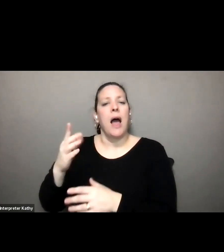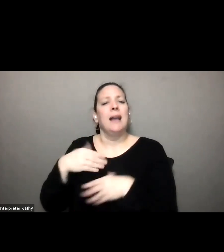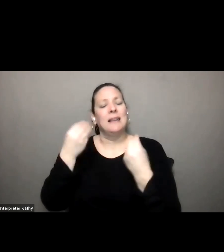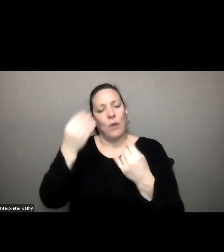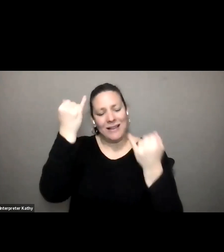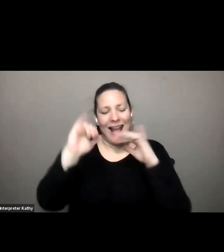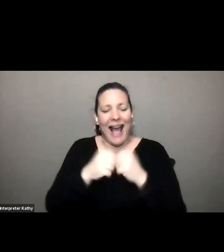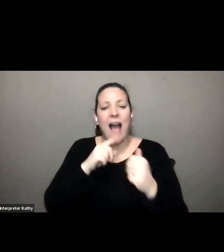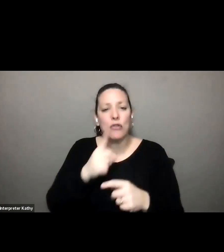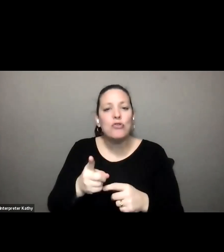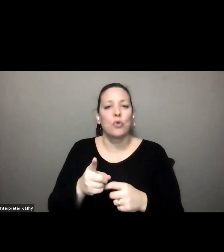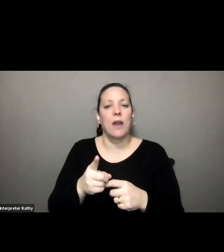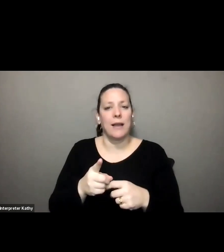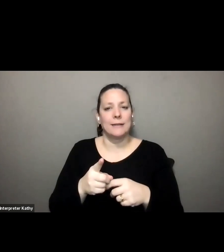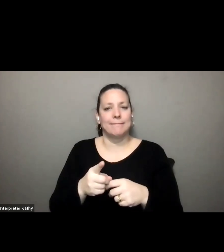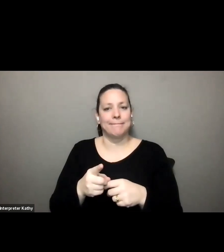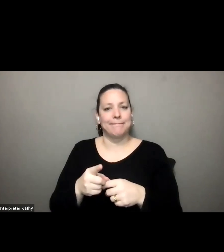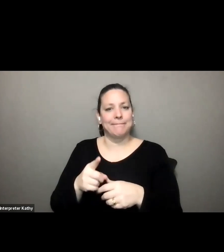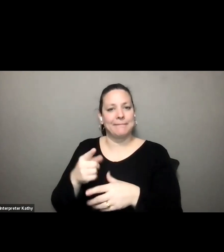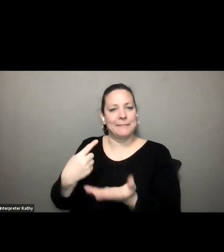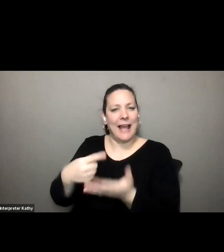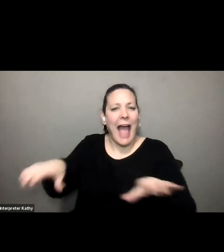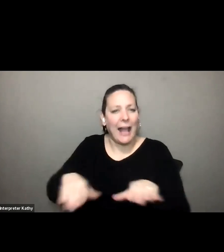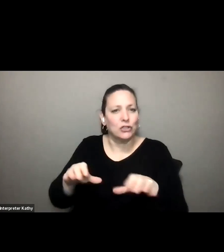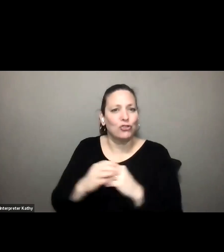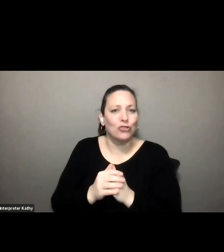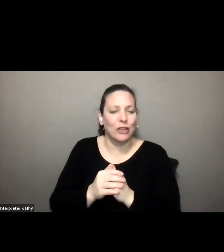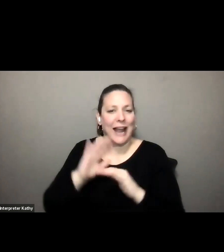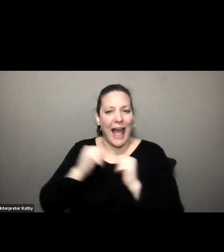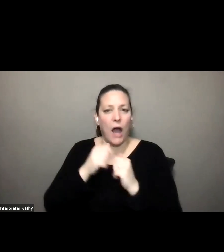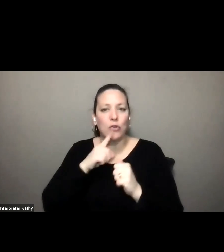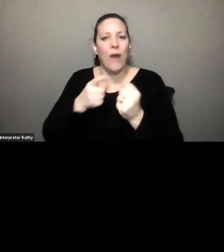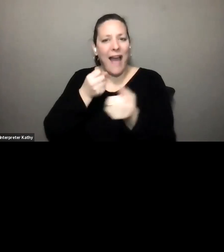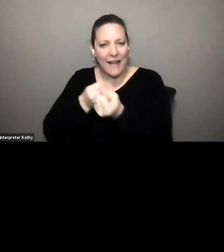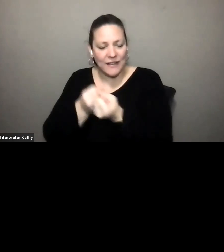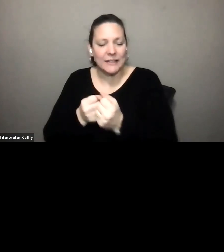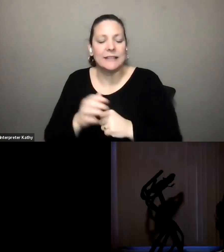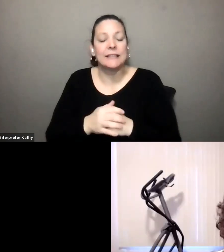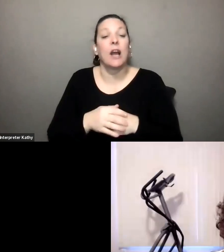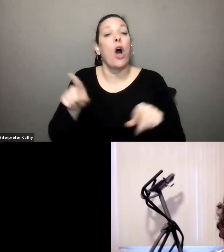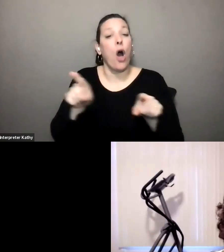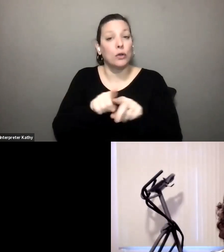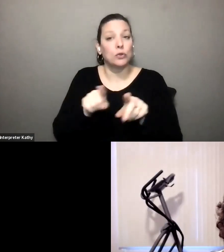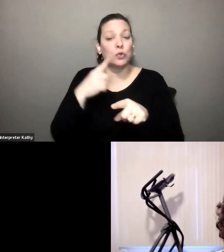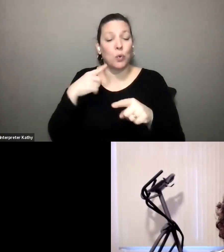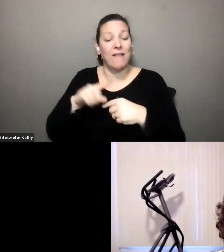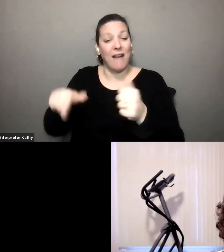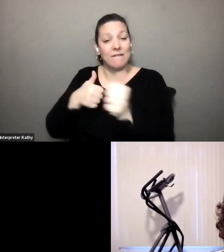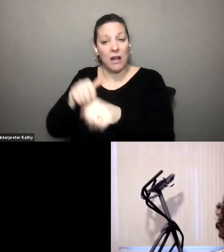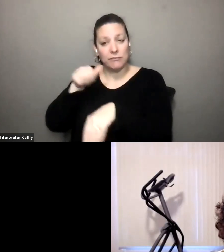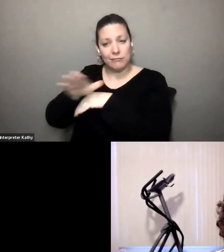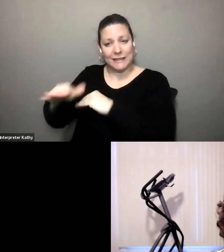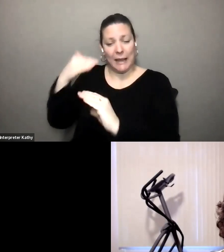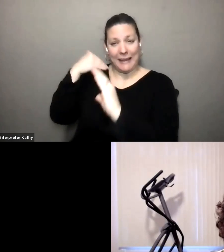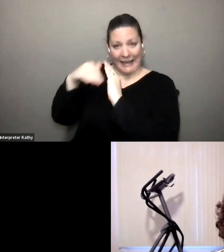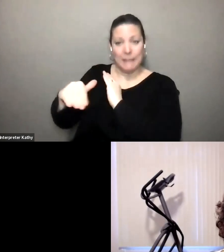advocating for transportation funding also jessica's slides will be emailed to all participants in the follow-up email after